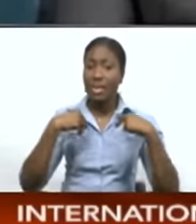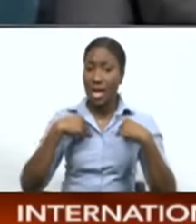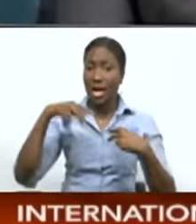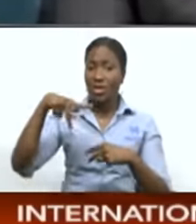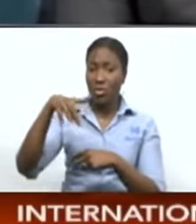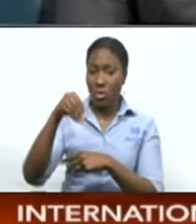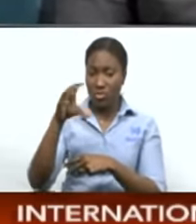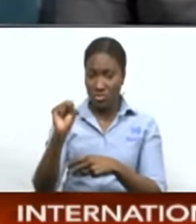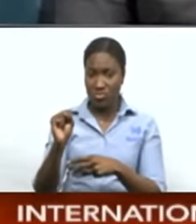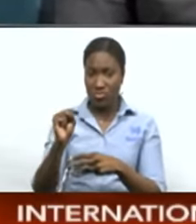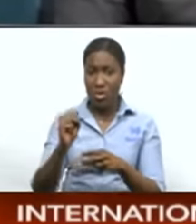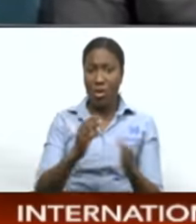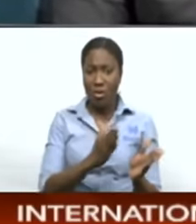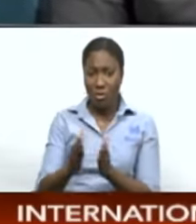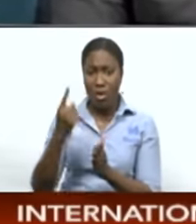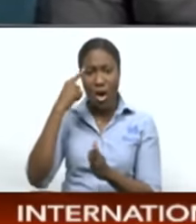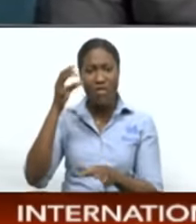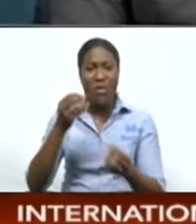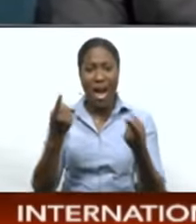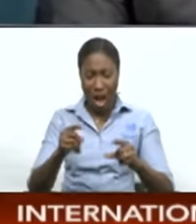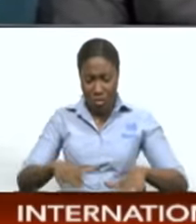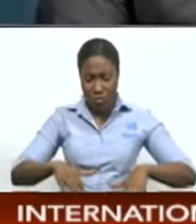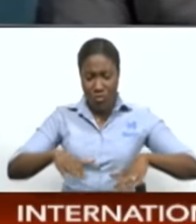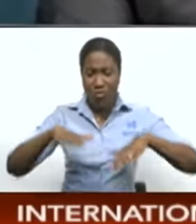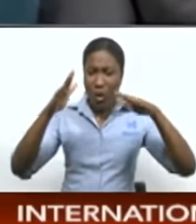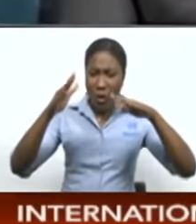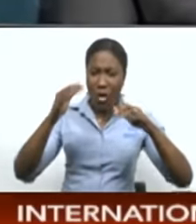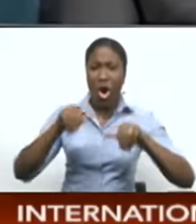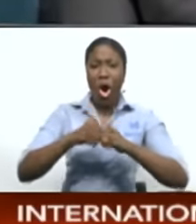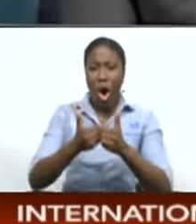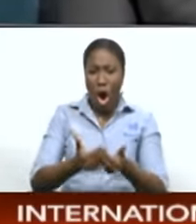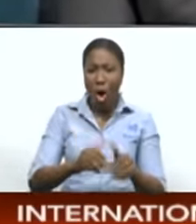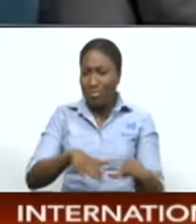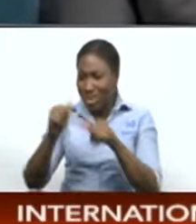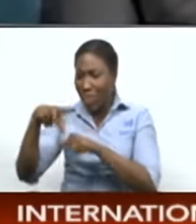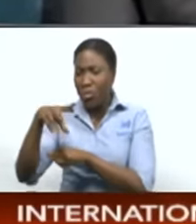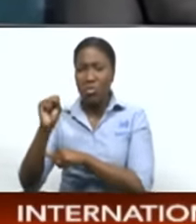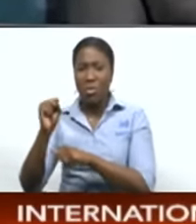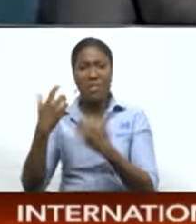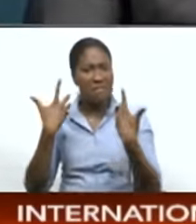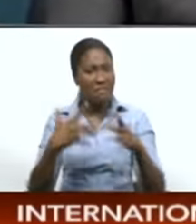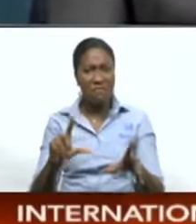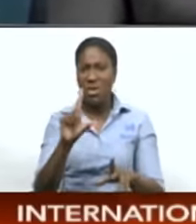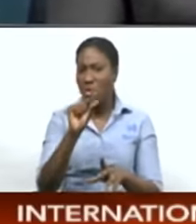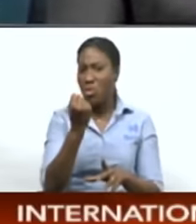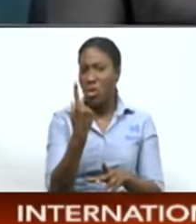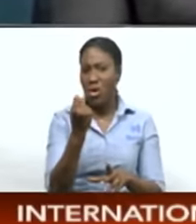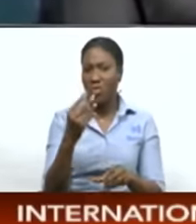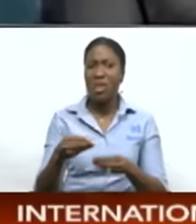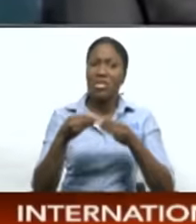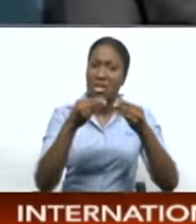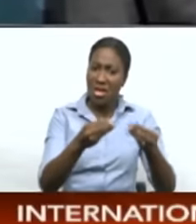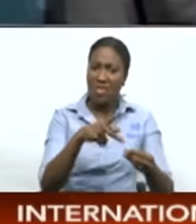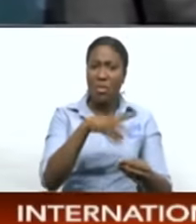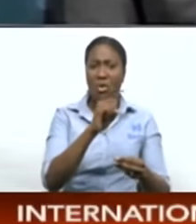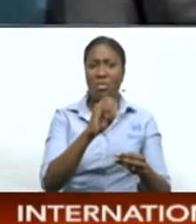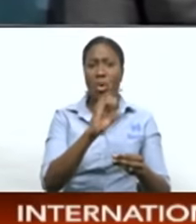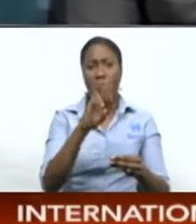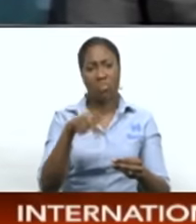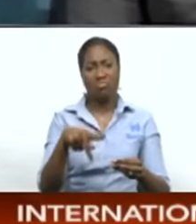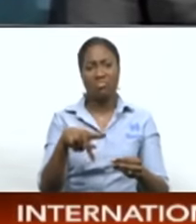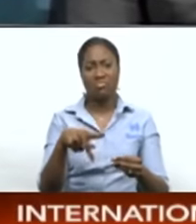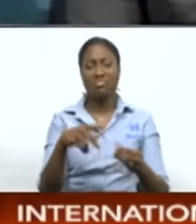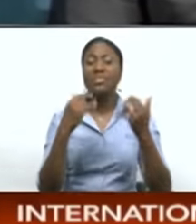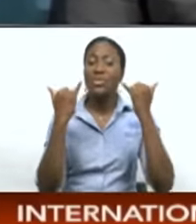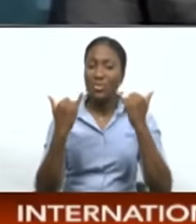was completed between 2010 and 2011 and was handed over to the Port of Spain City Corporation. It's time to